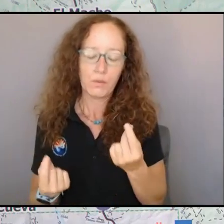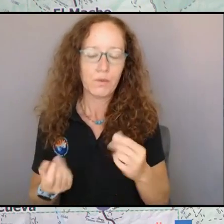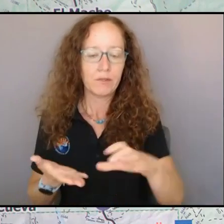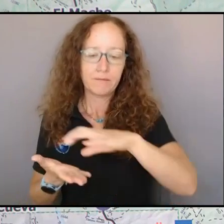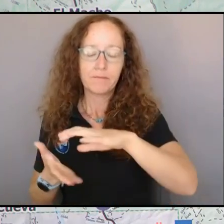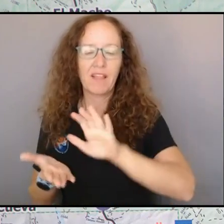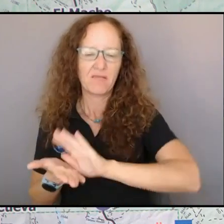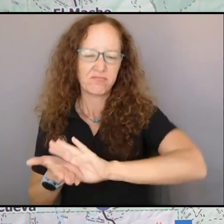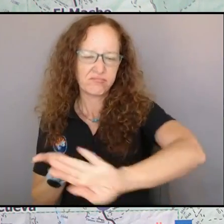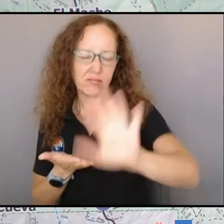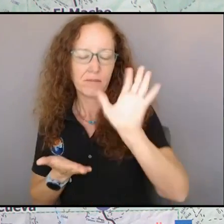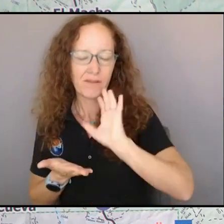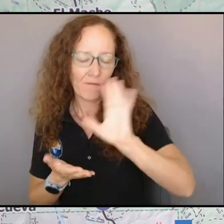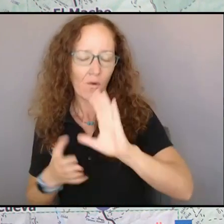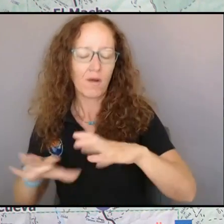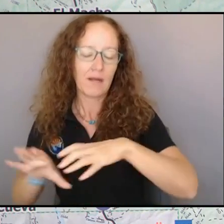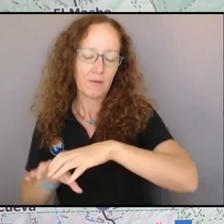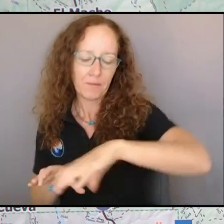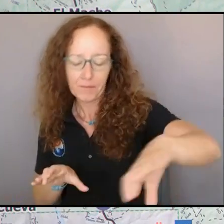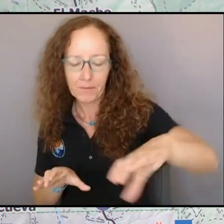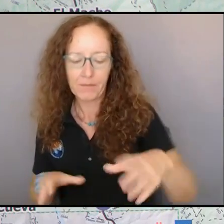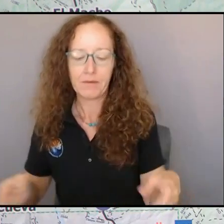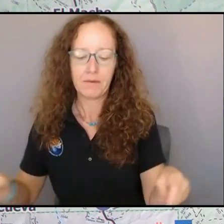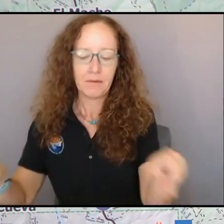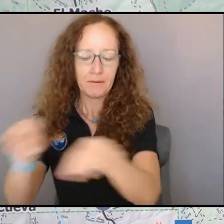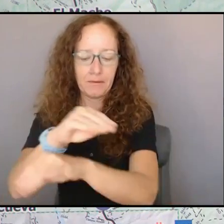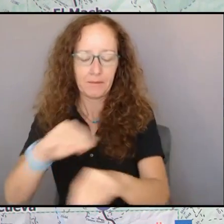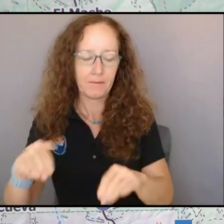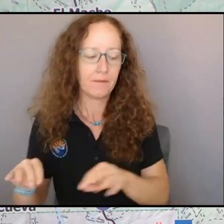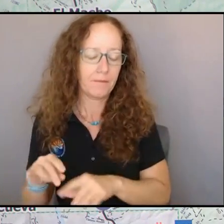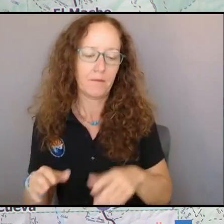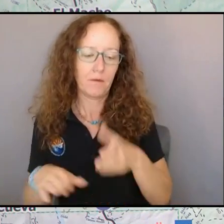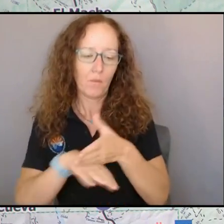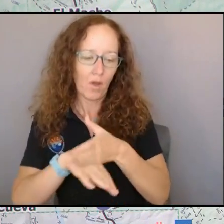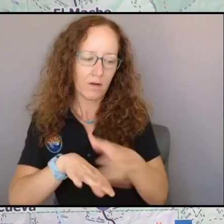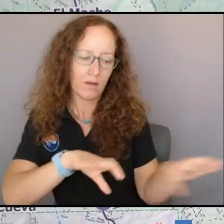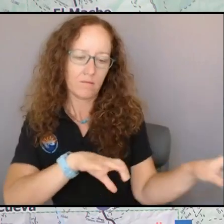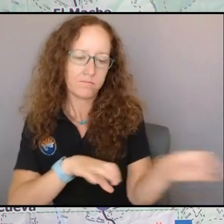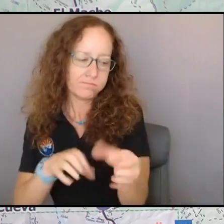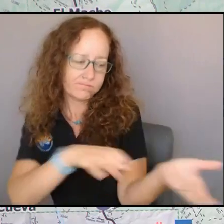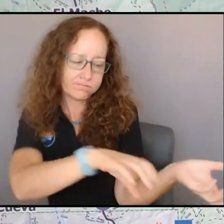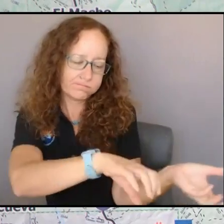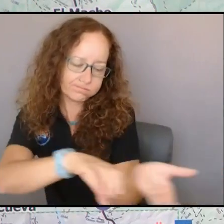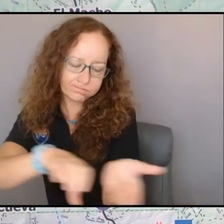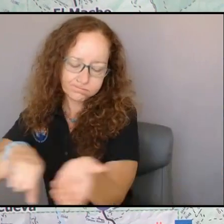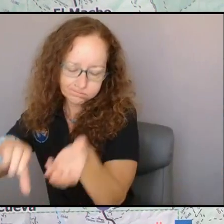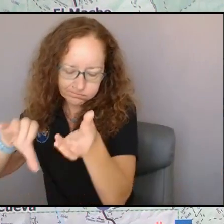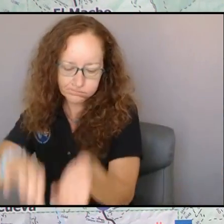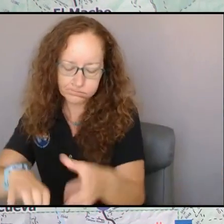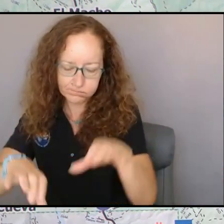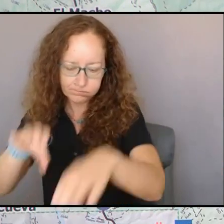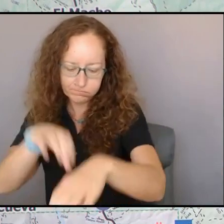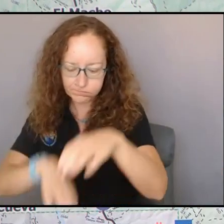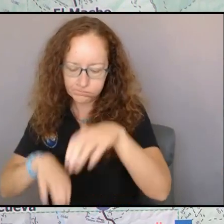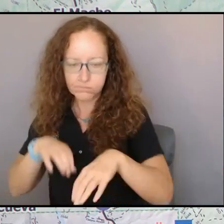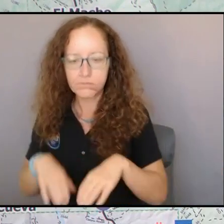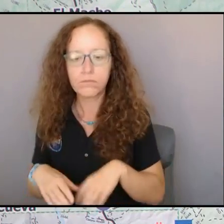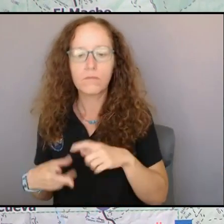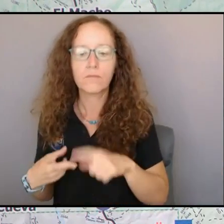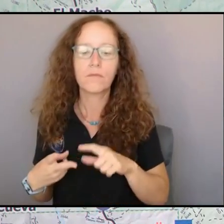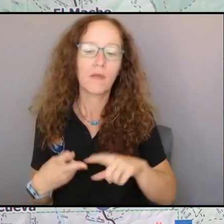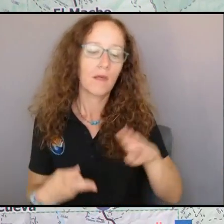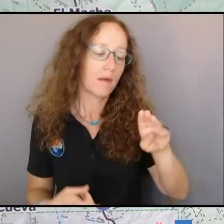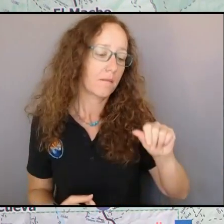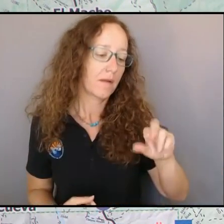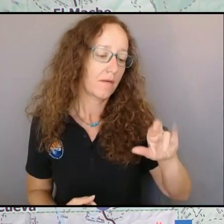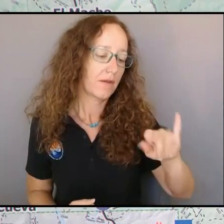continuing that good work that's going on there. They were able to take care of the spaghetti bowl around Barilla Peak and